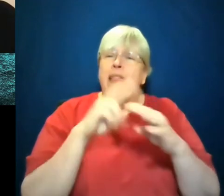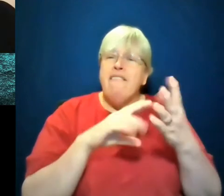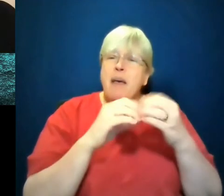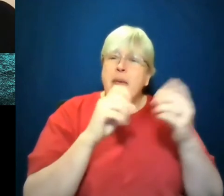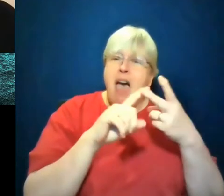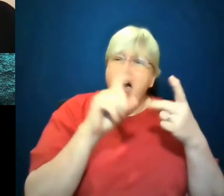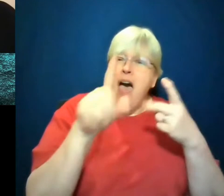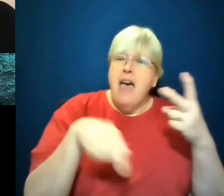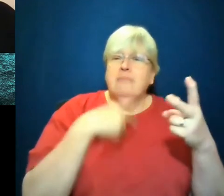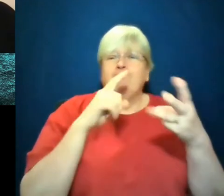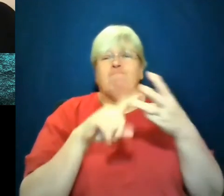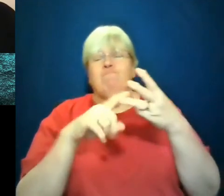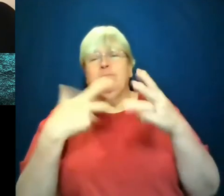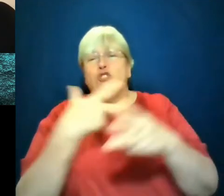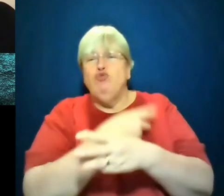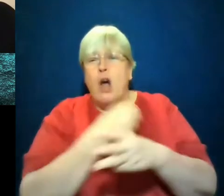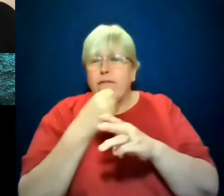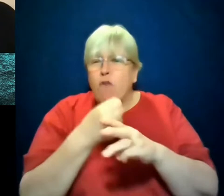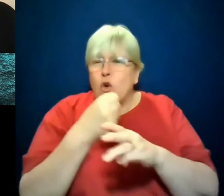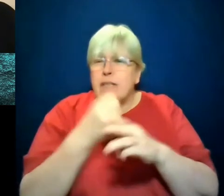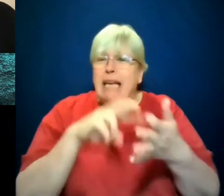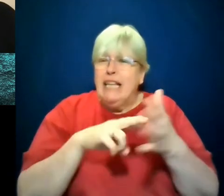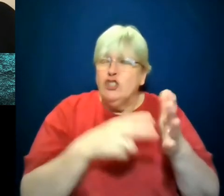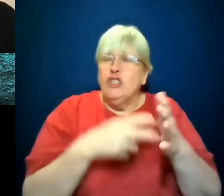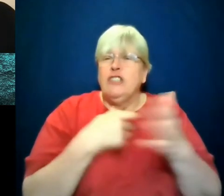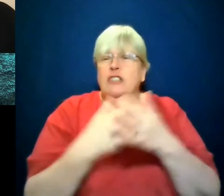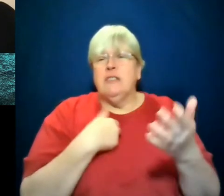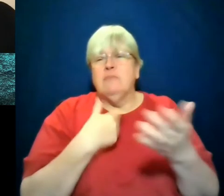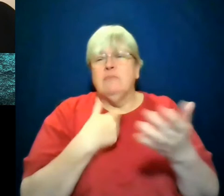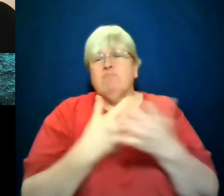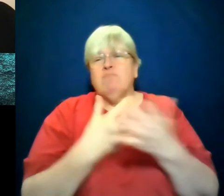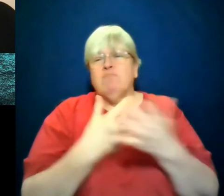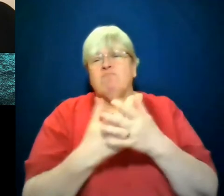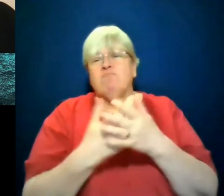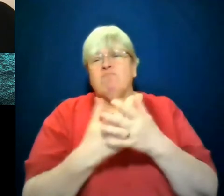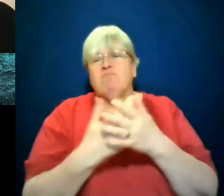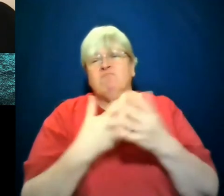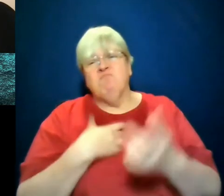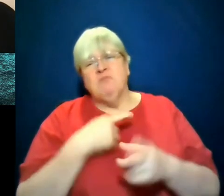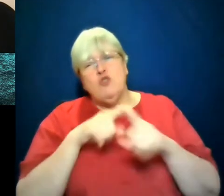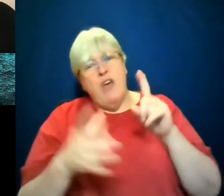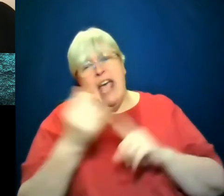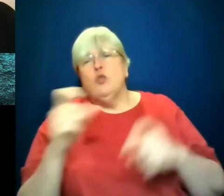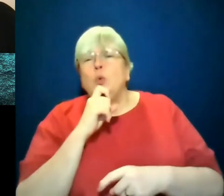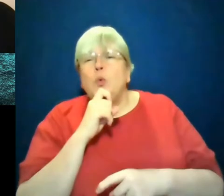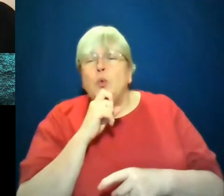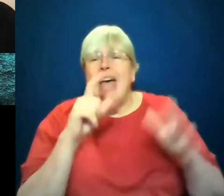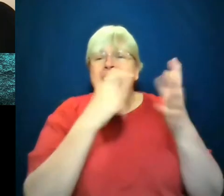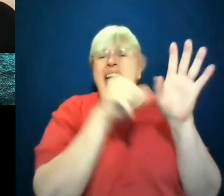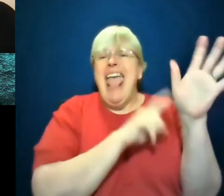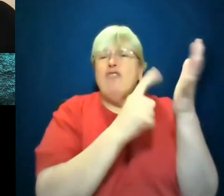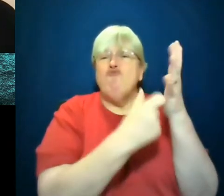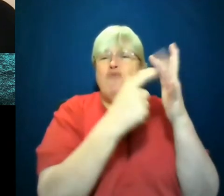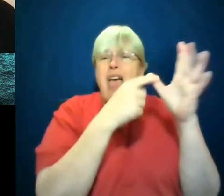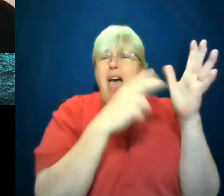the people who regulate firearms, and they were going after the Aryan Brotherhood of Texas. They were trying to take them down as a criminal